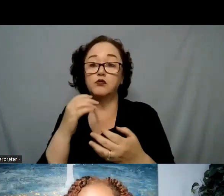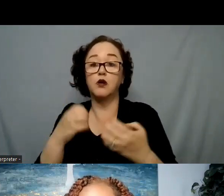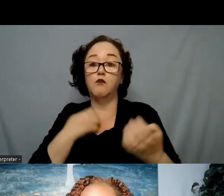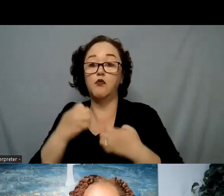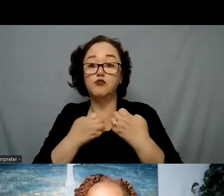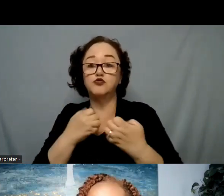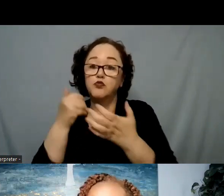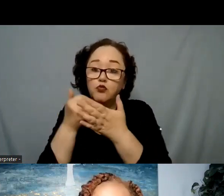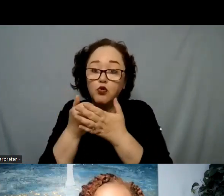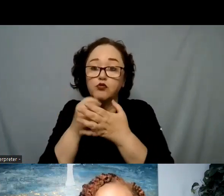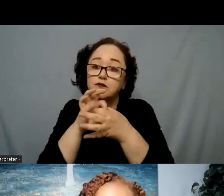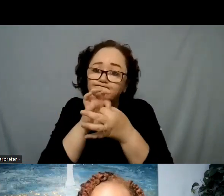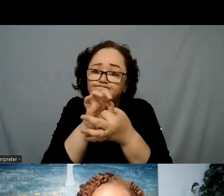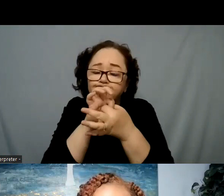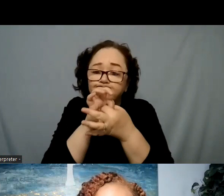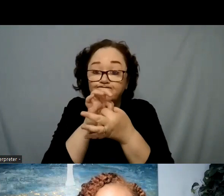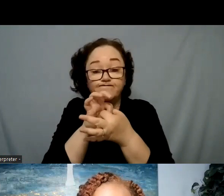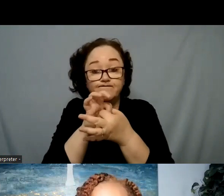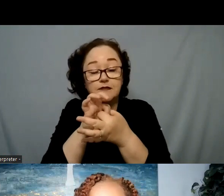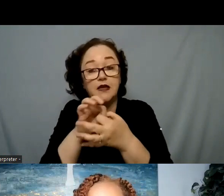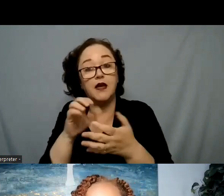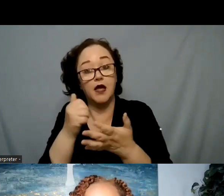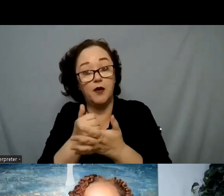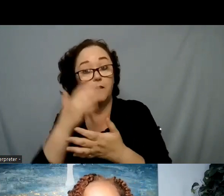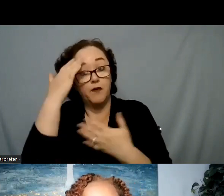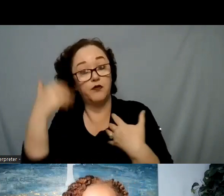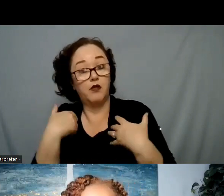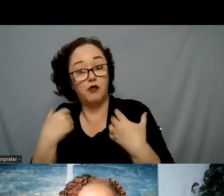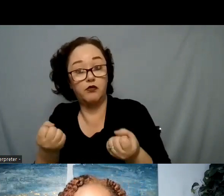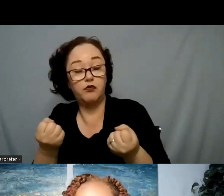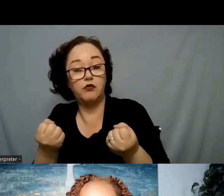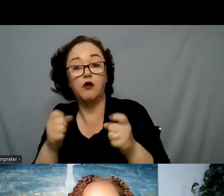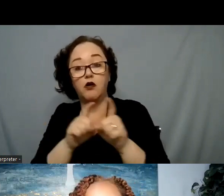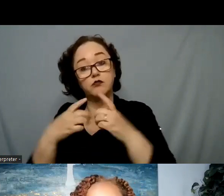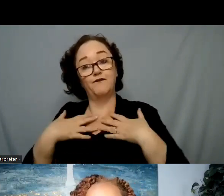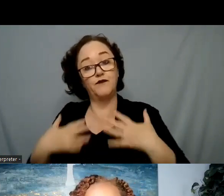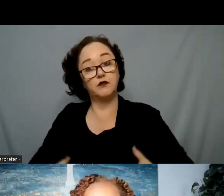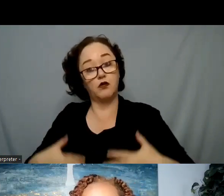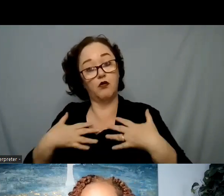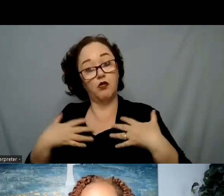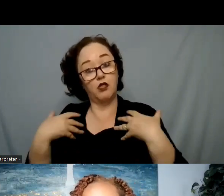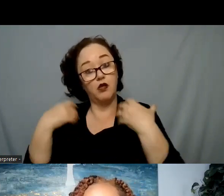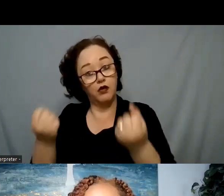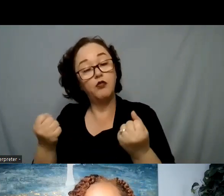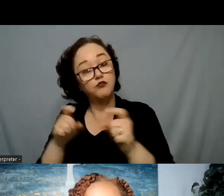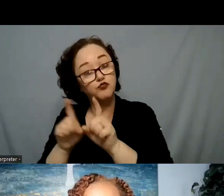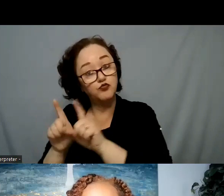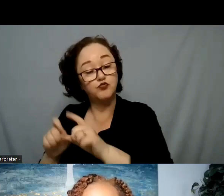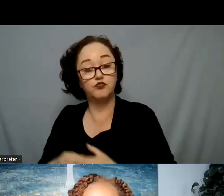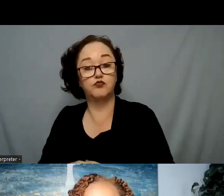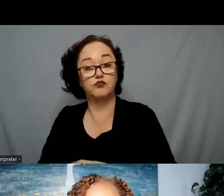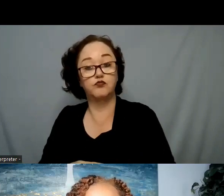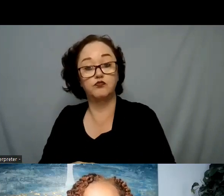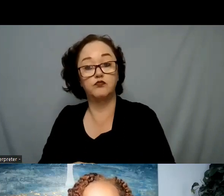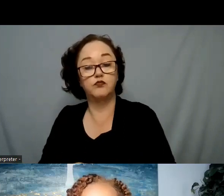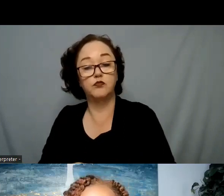help foster not only mental health but also physical health as well that individuals that